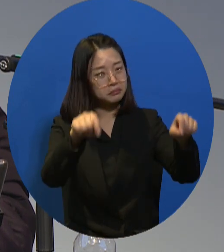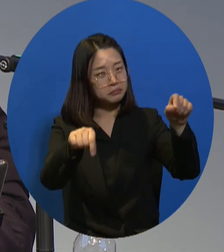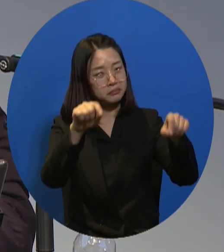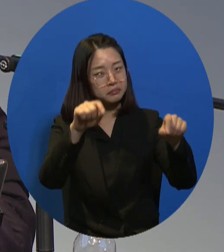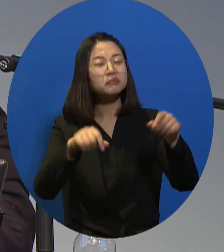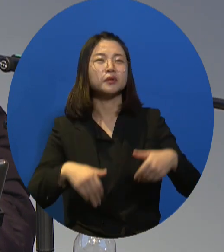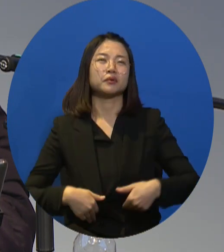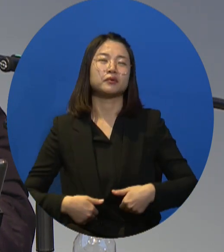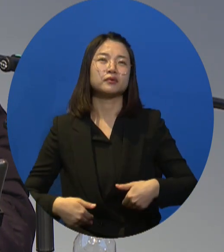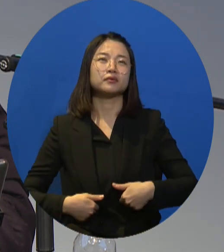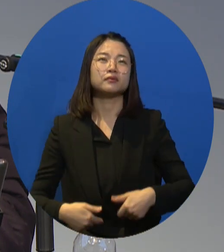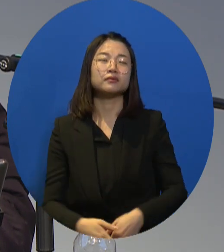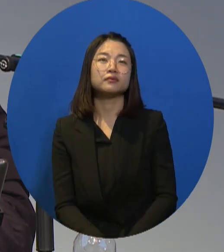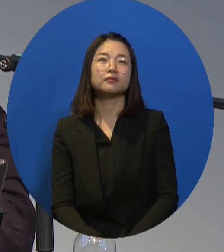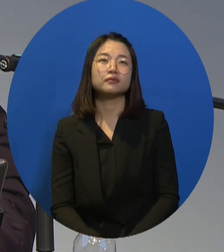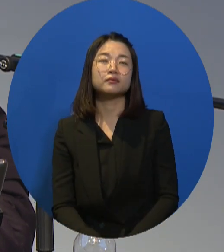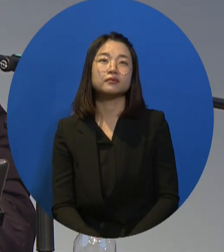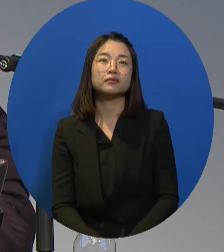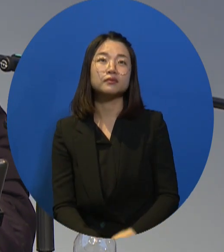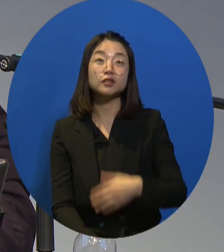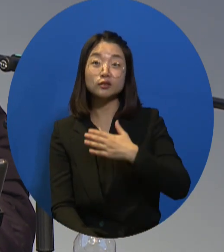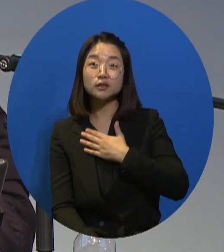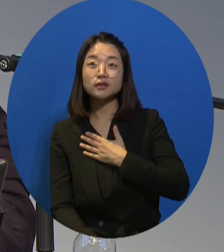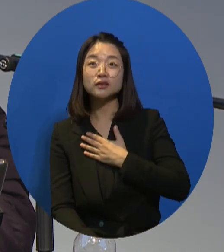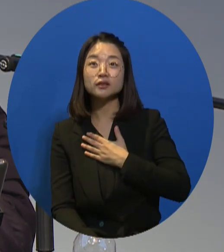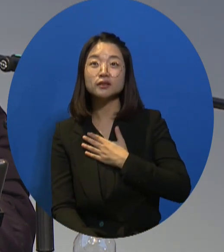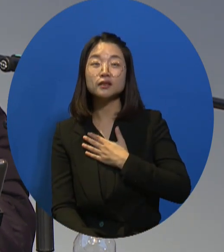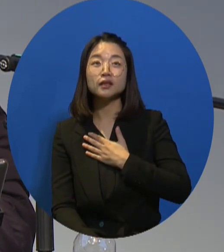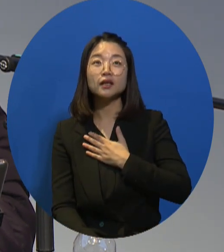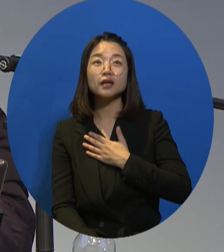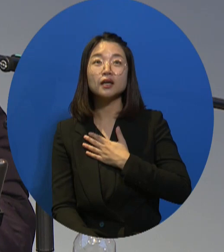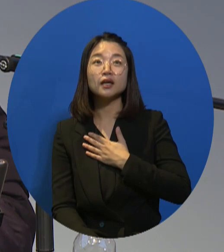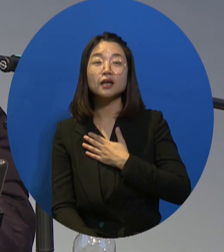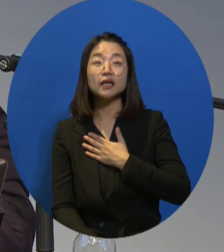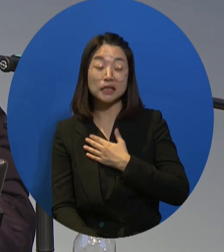address this. I think we need to make comparisons.